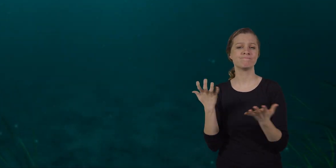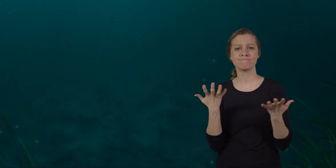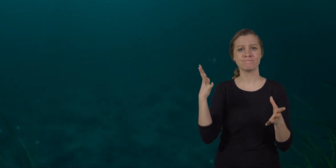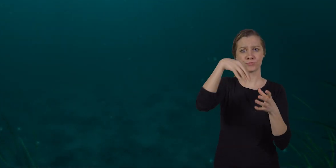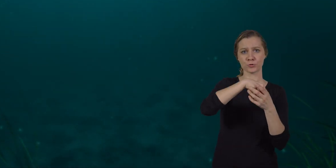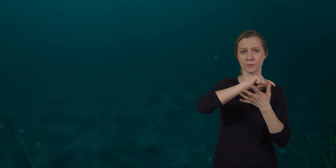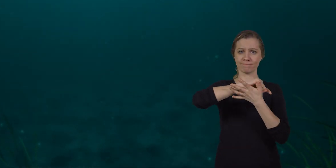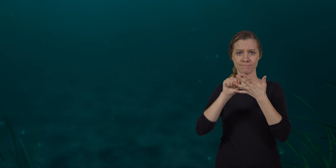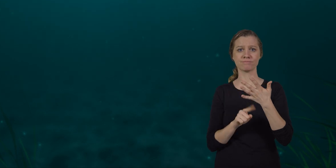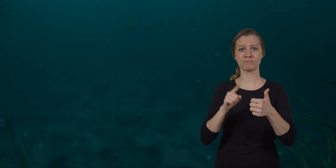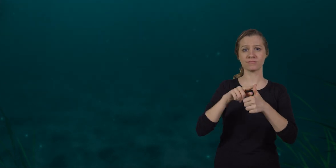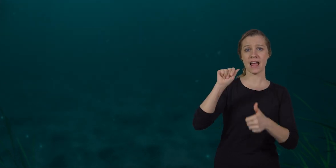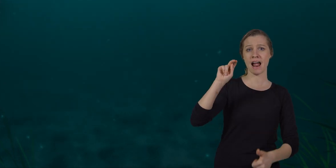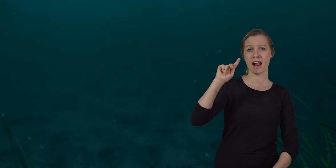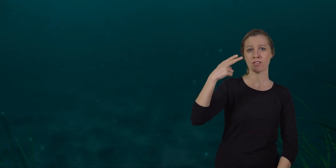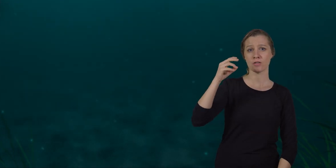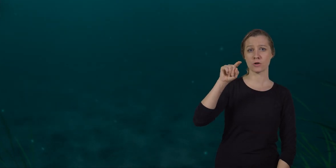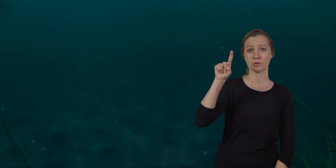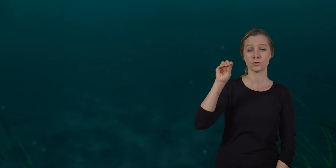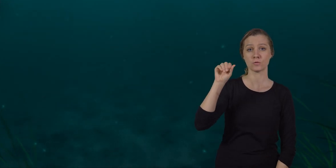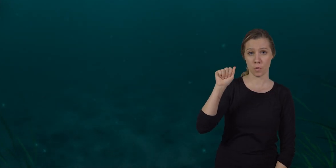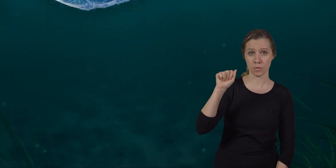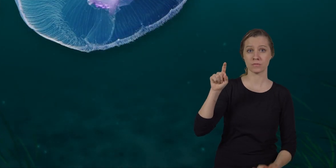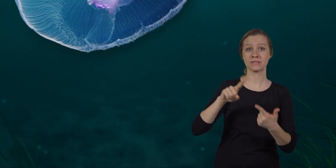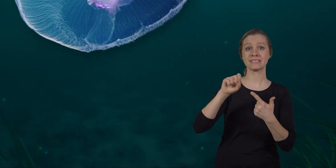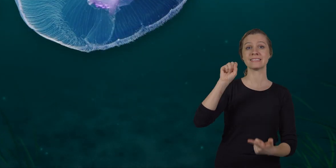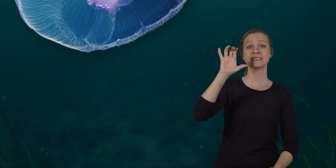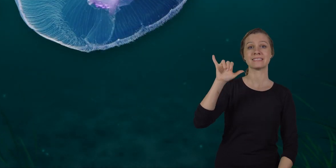classes include anthozoa